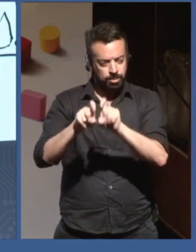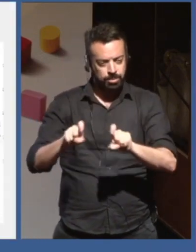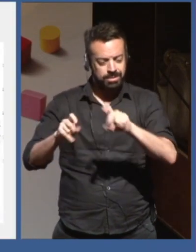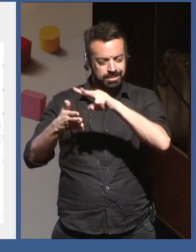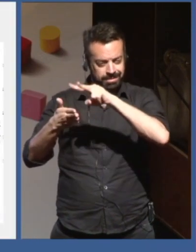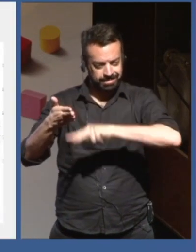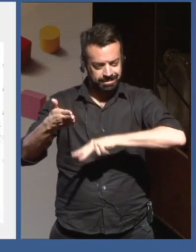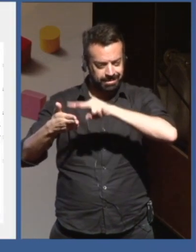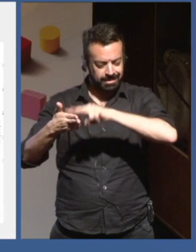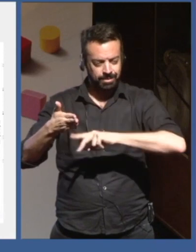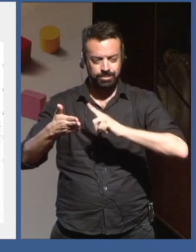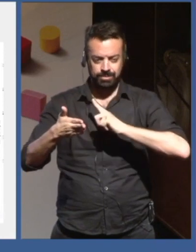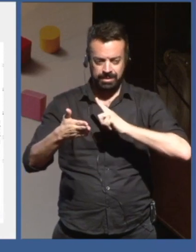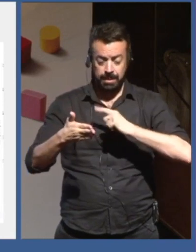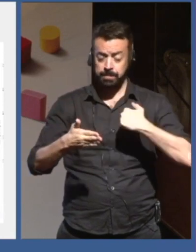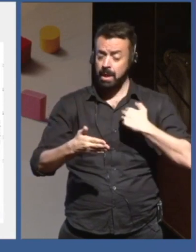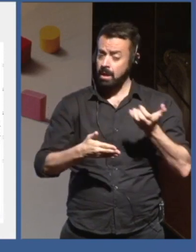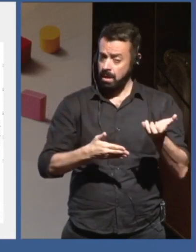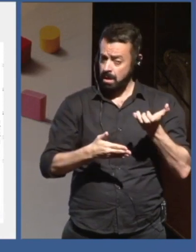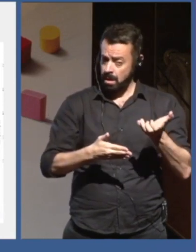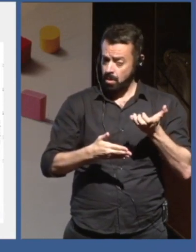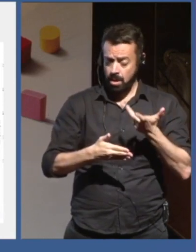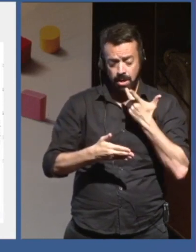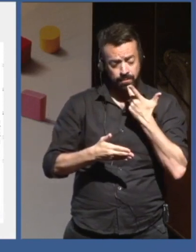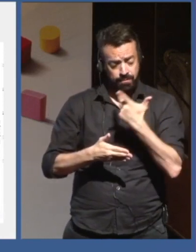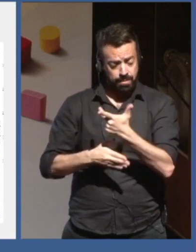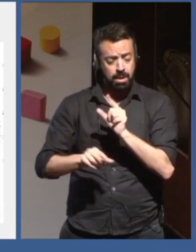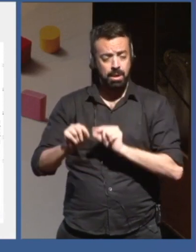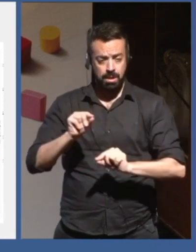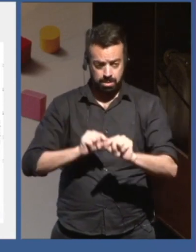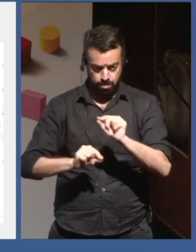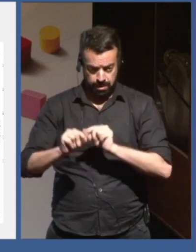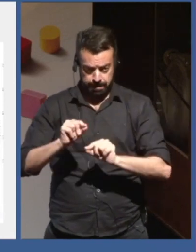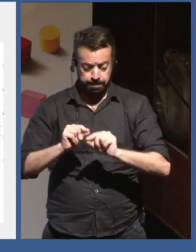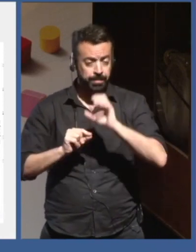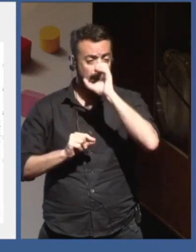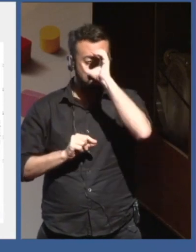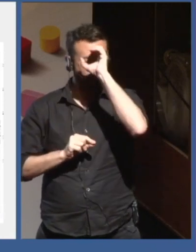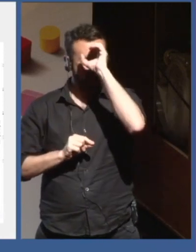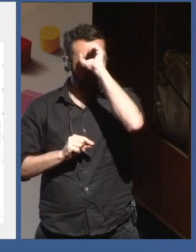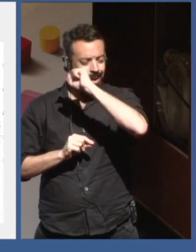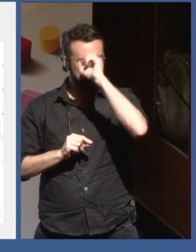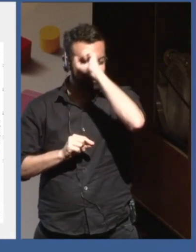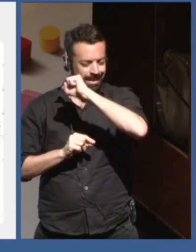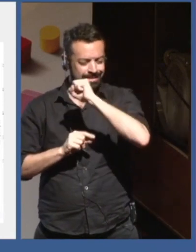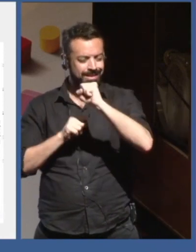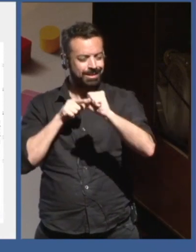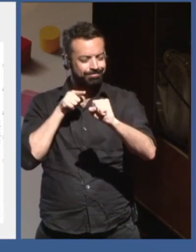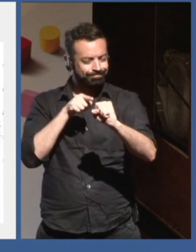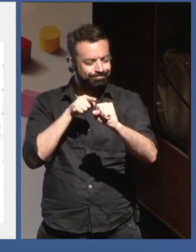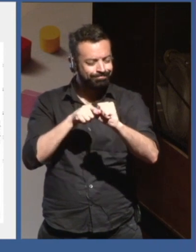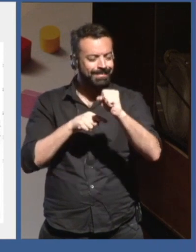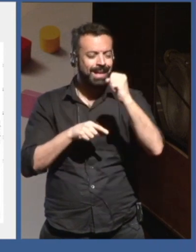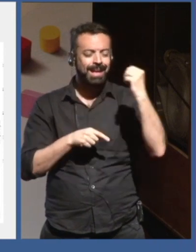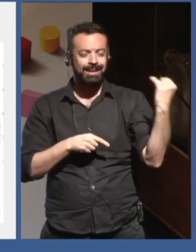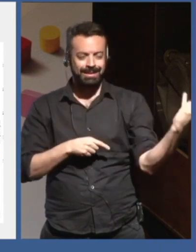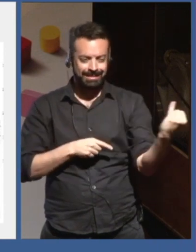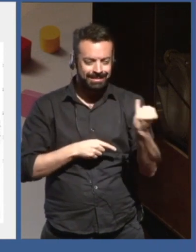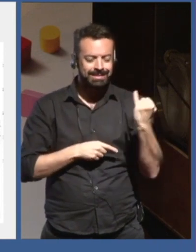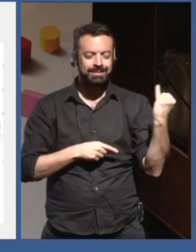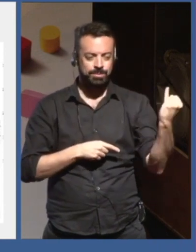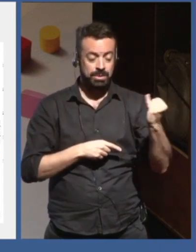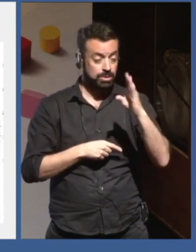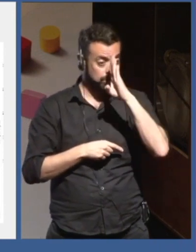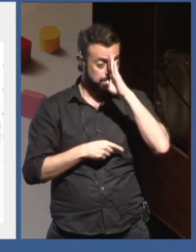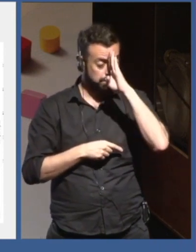the aspect of learning, because as you'll see at the end, the main argument that I want to make is that we have,